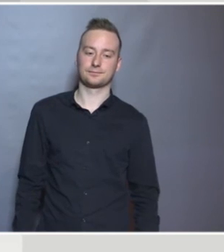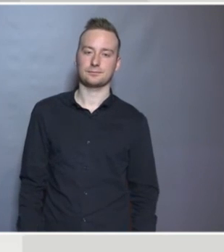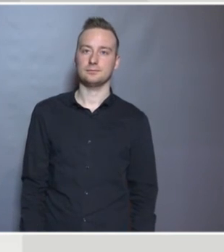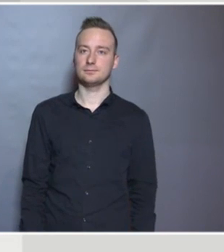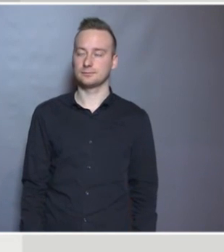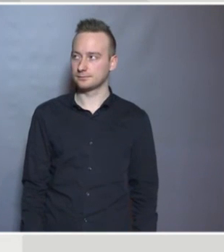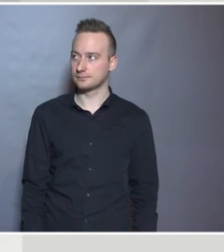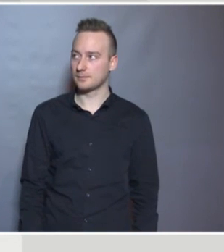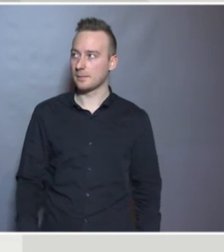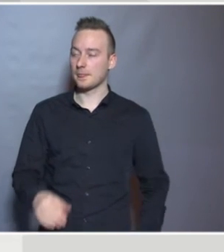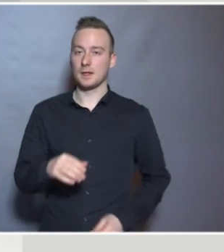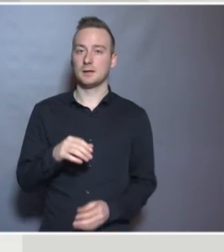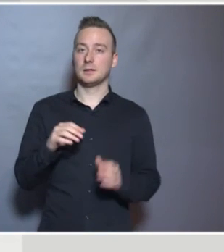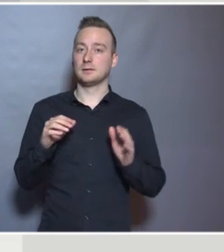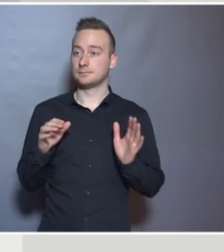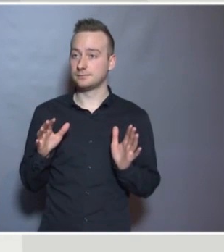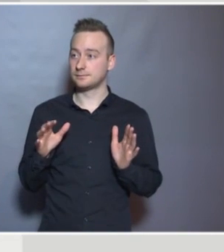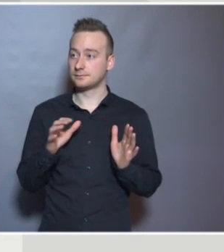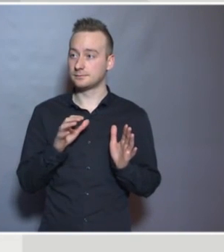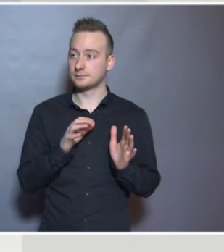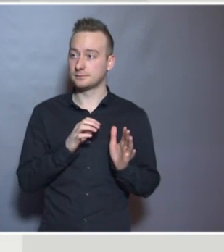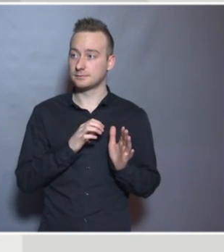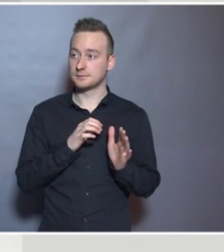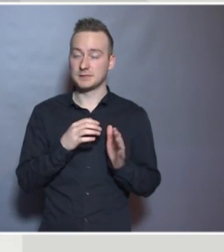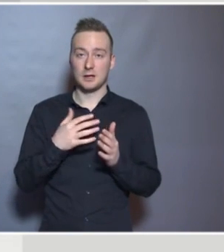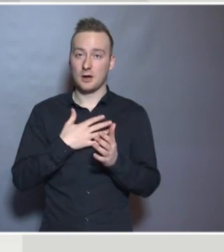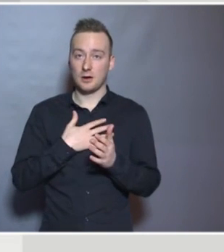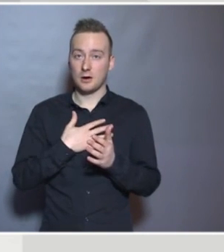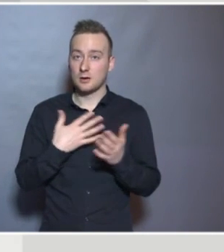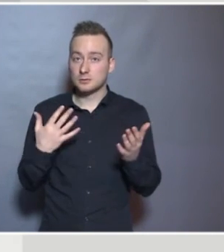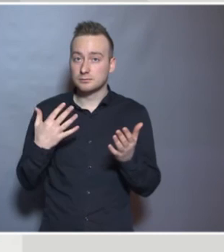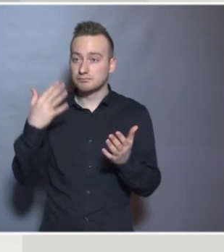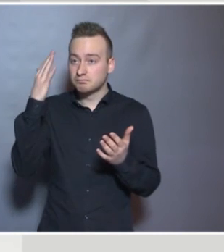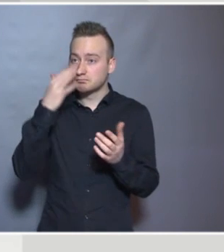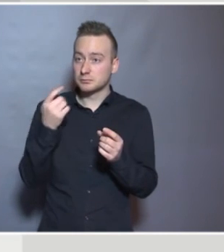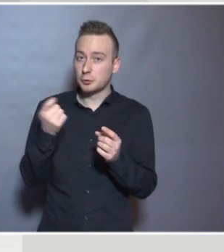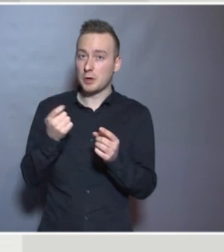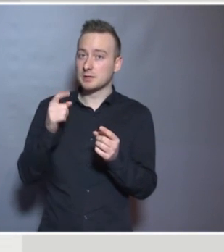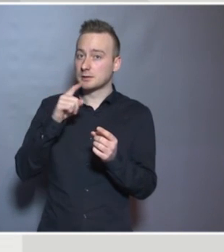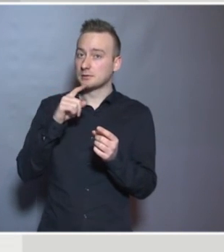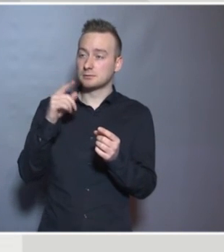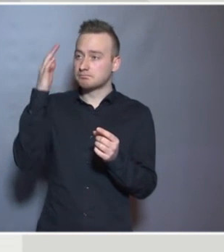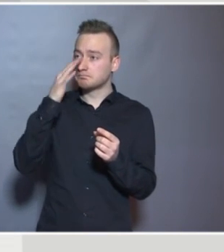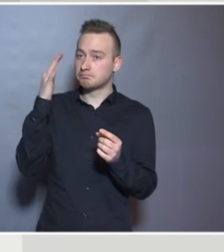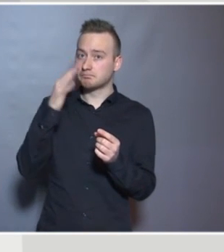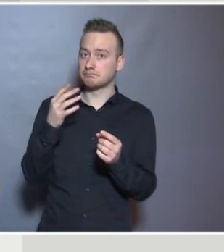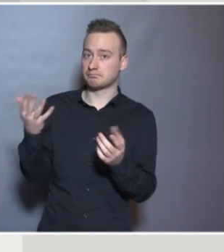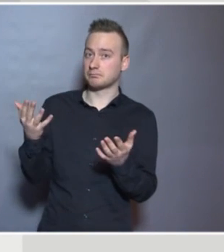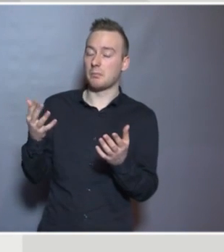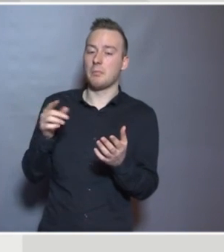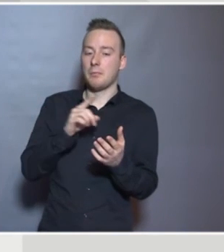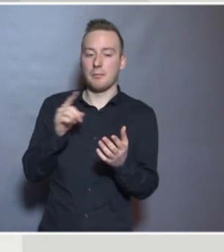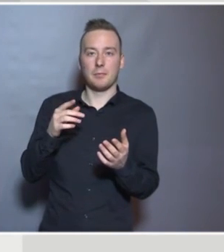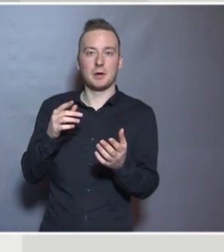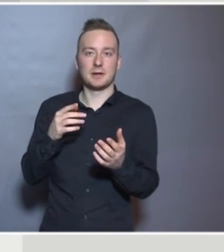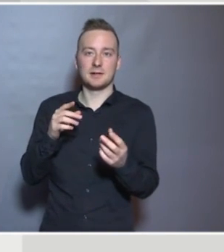on that, if you'd like more information about anything I've presented or about the agency in general, it would be a pleasure to get in touch with